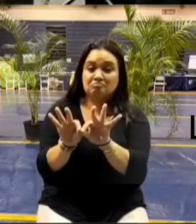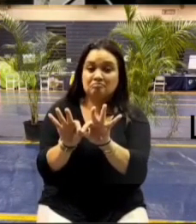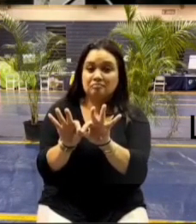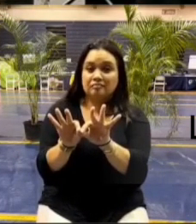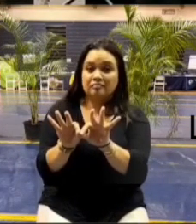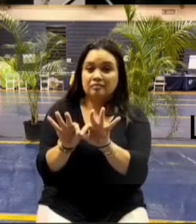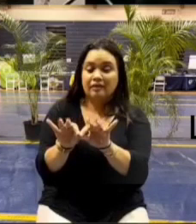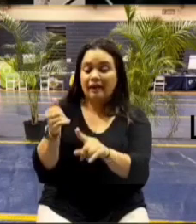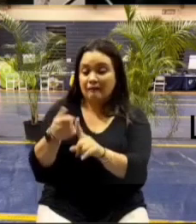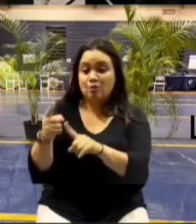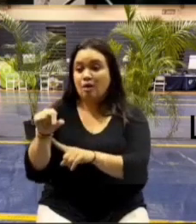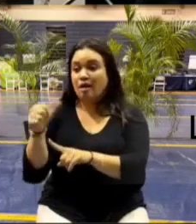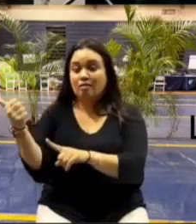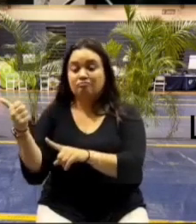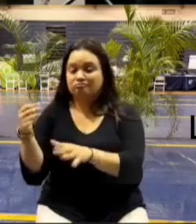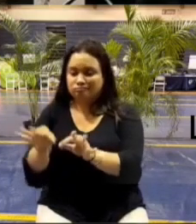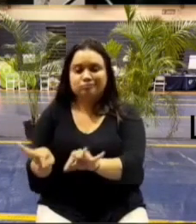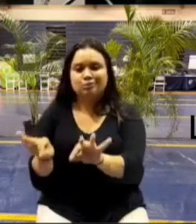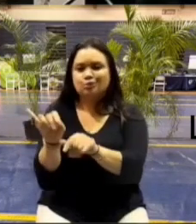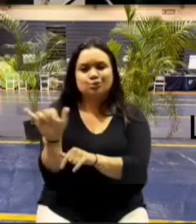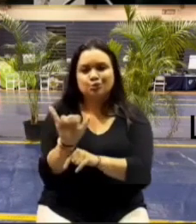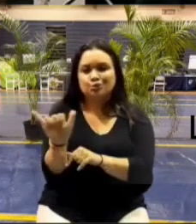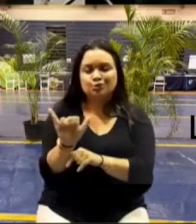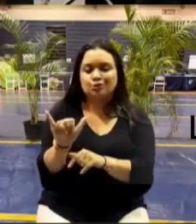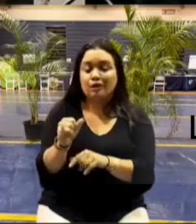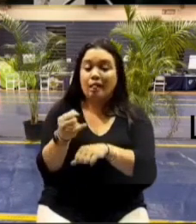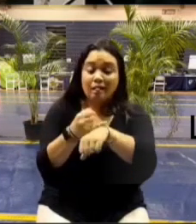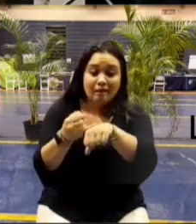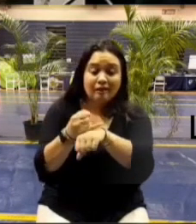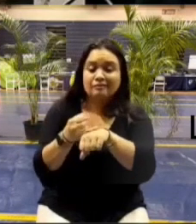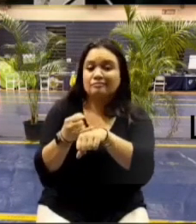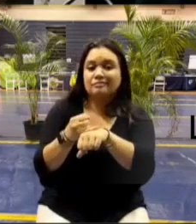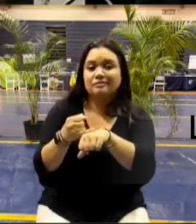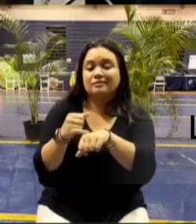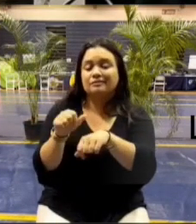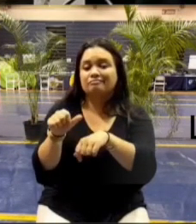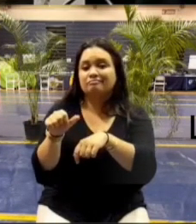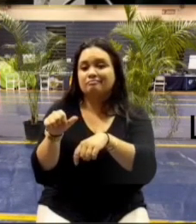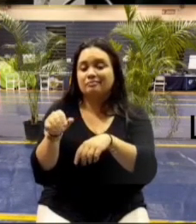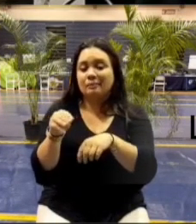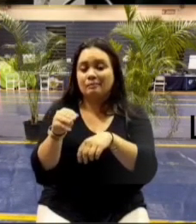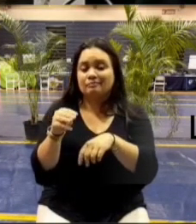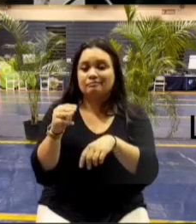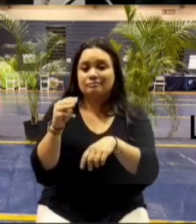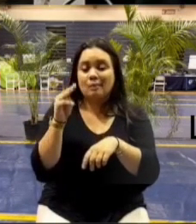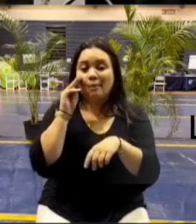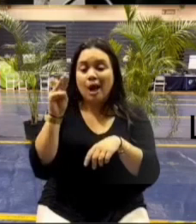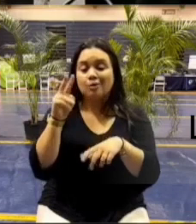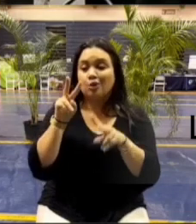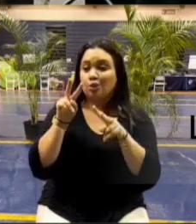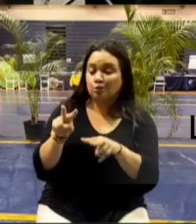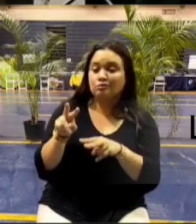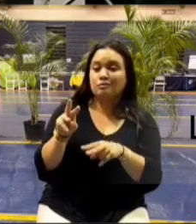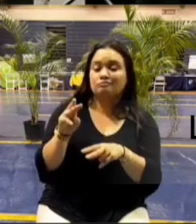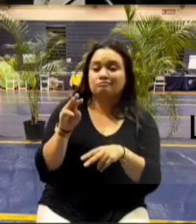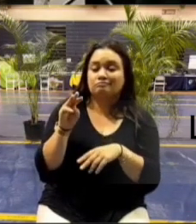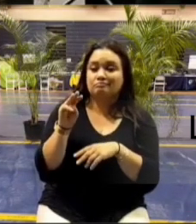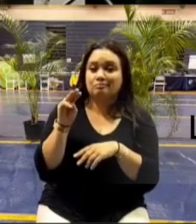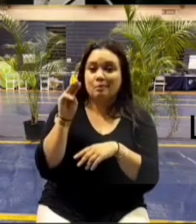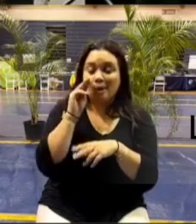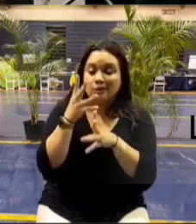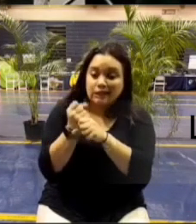everybody else is important every other island is looking at what maui is getting every other state is looking at what hawaii is getting